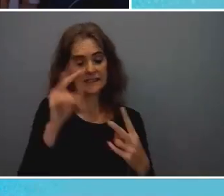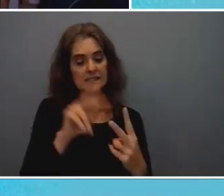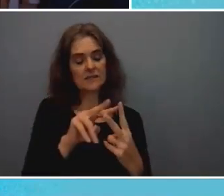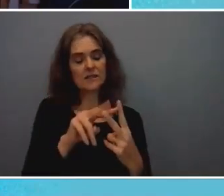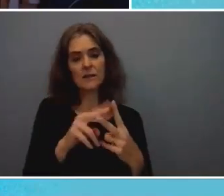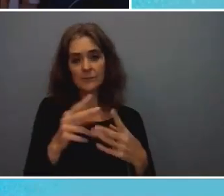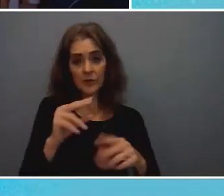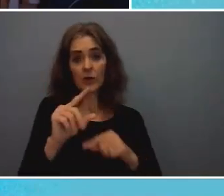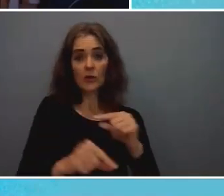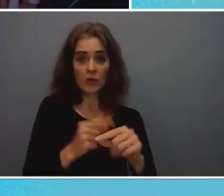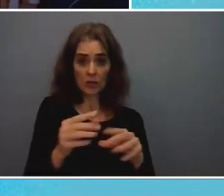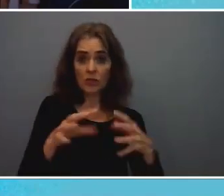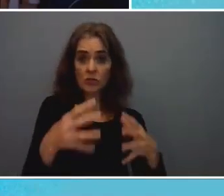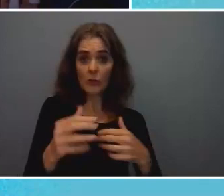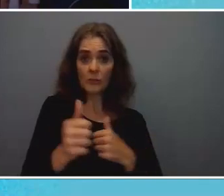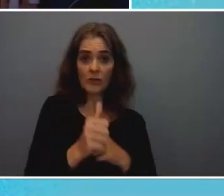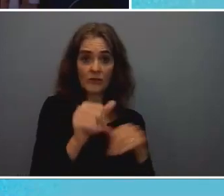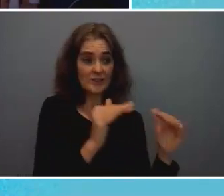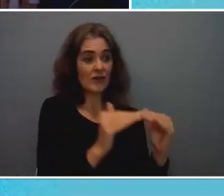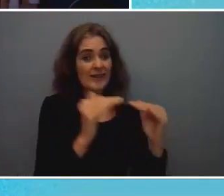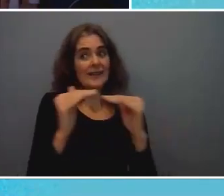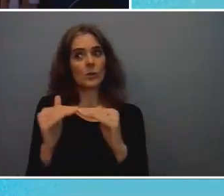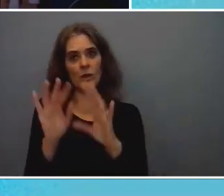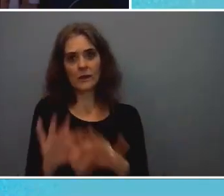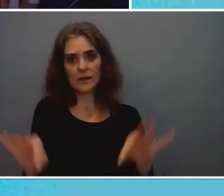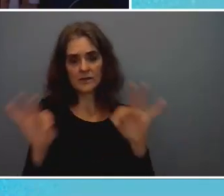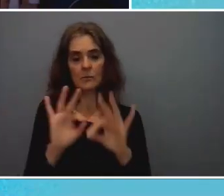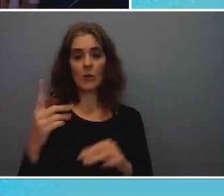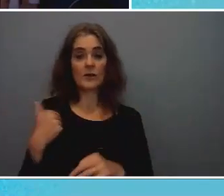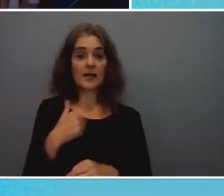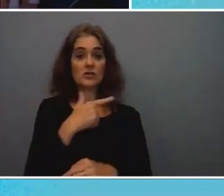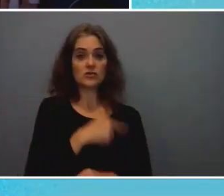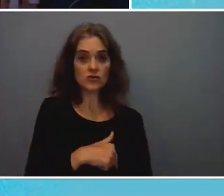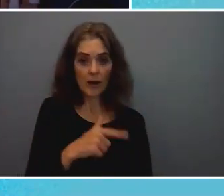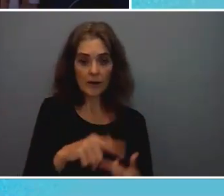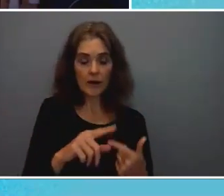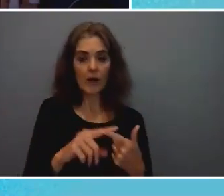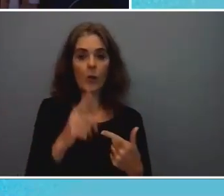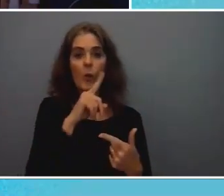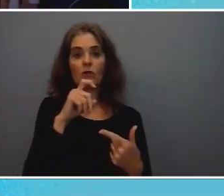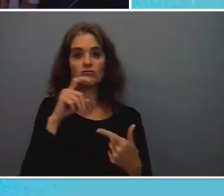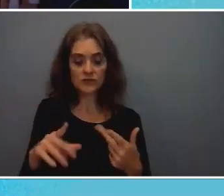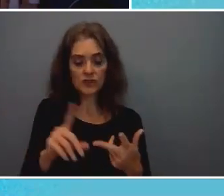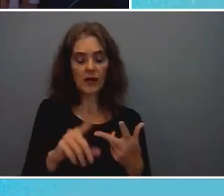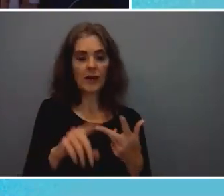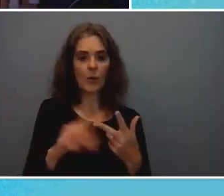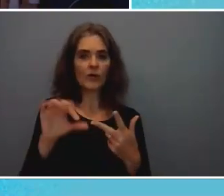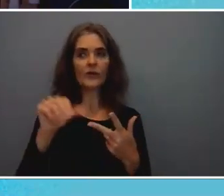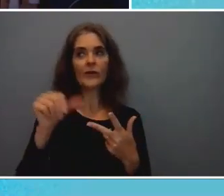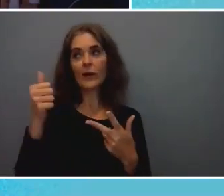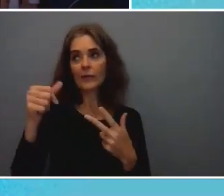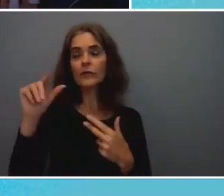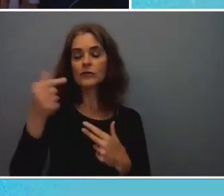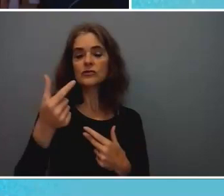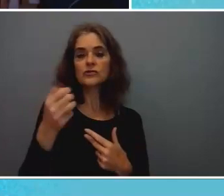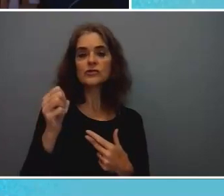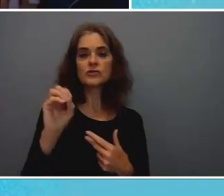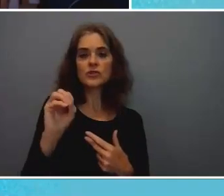just as important as china or russia or other geopolitical threats now the words are historic